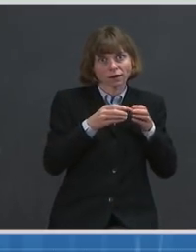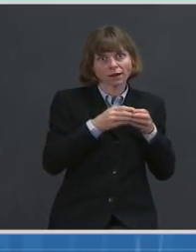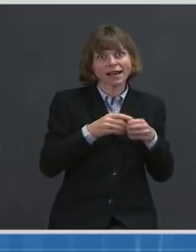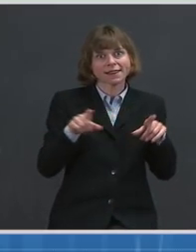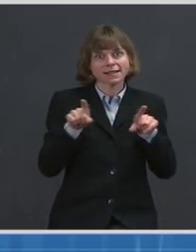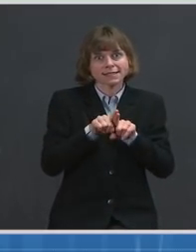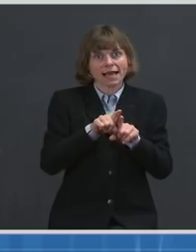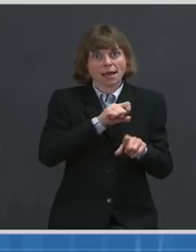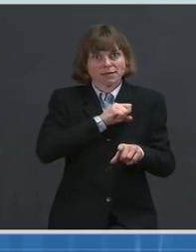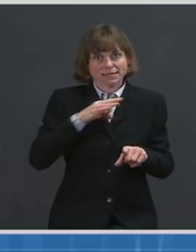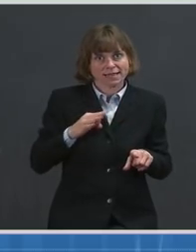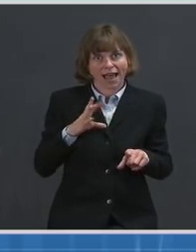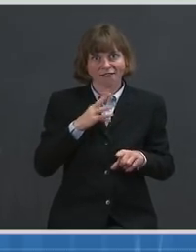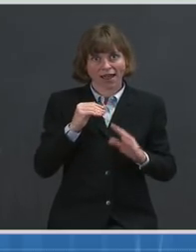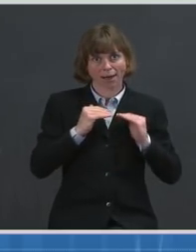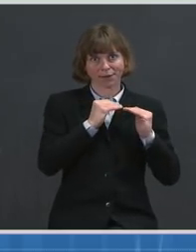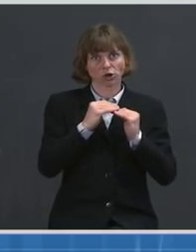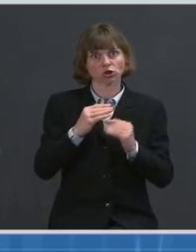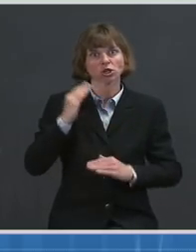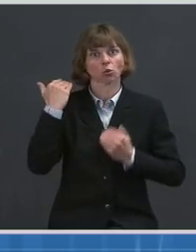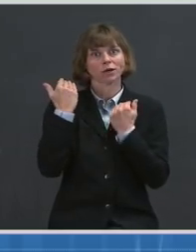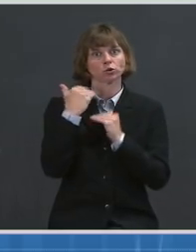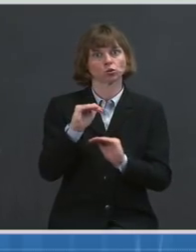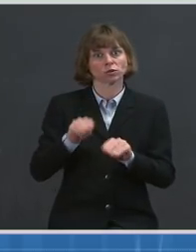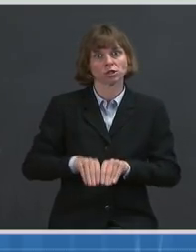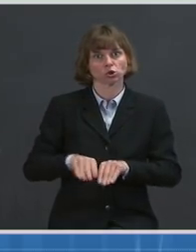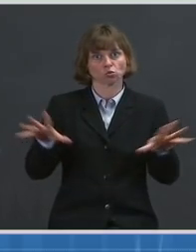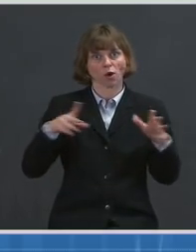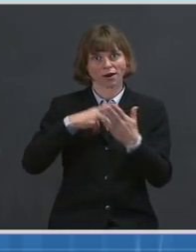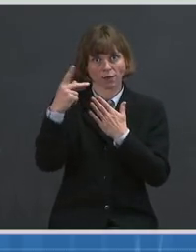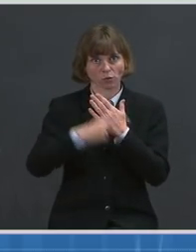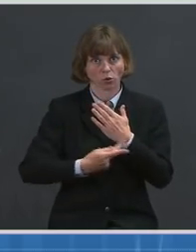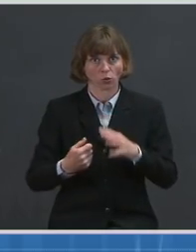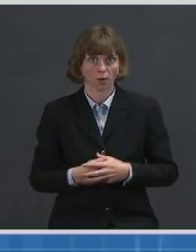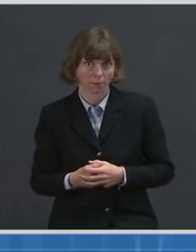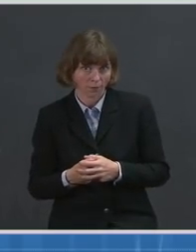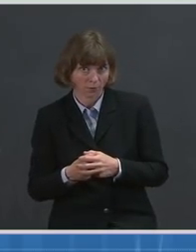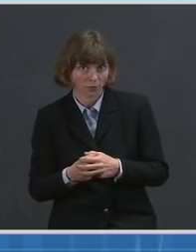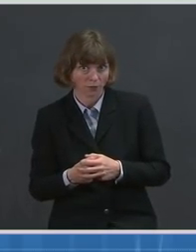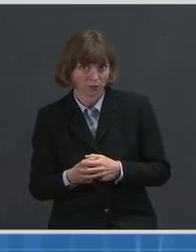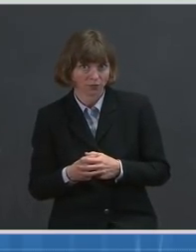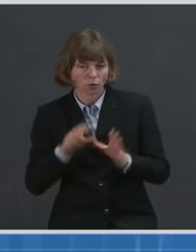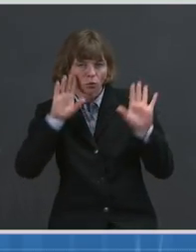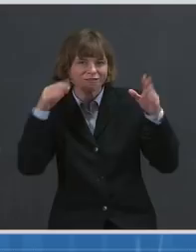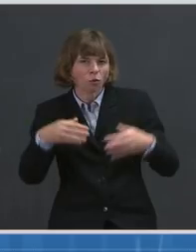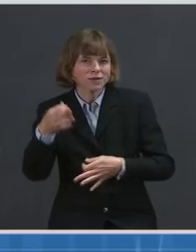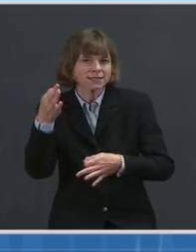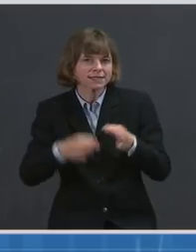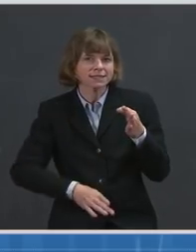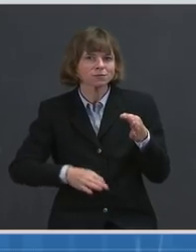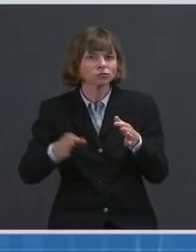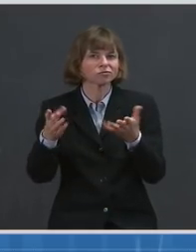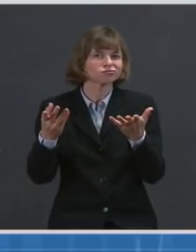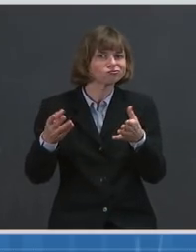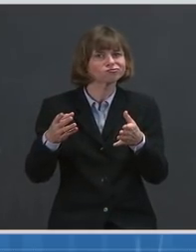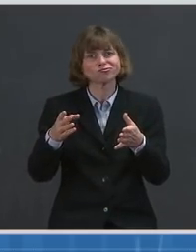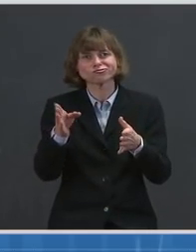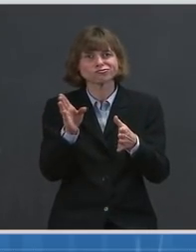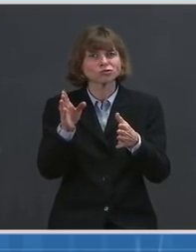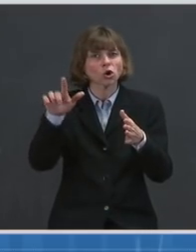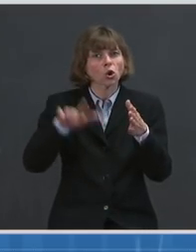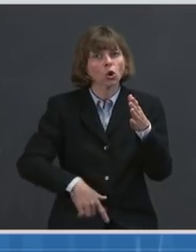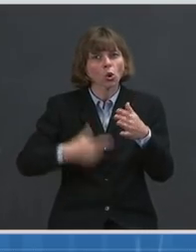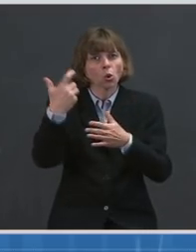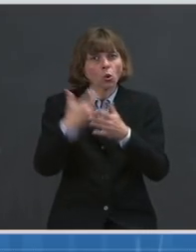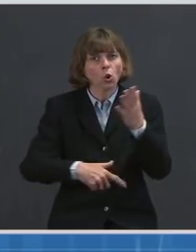the program. The guidance also provides recommendations on simple, low-cost ventilation strategies, how to adopt the environment